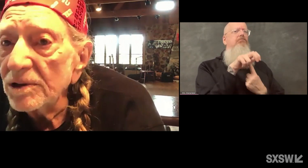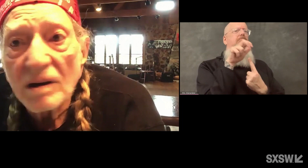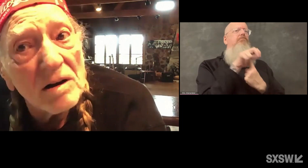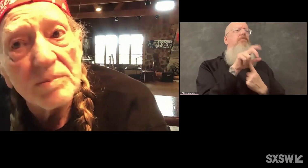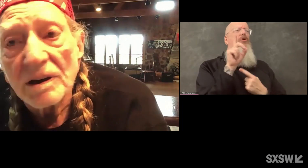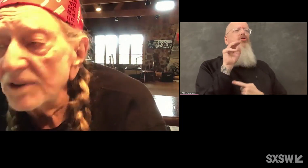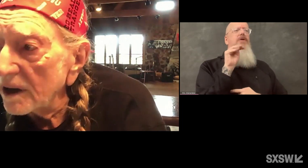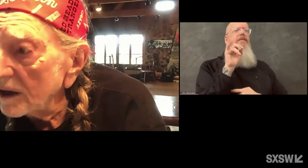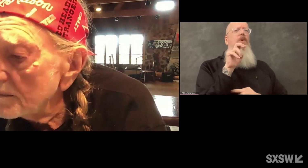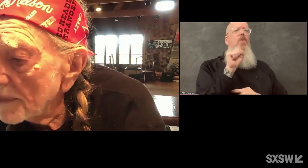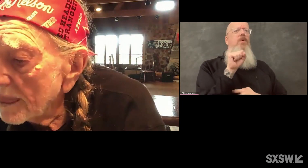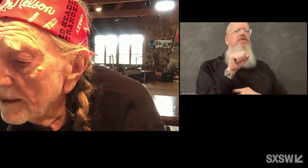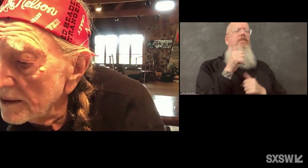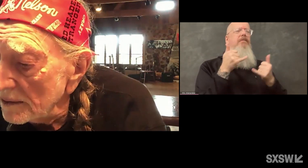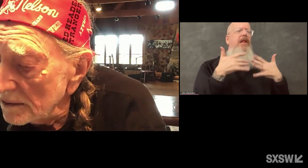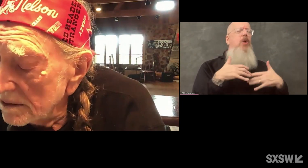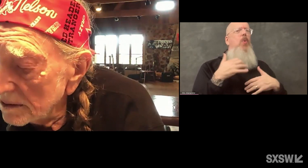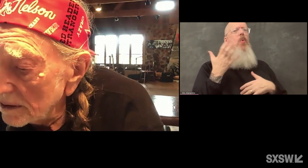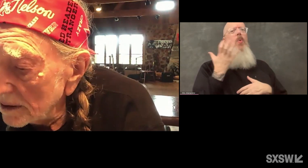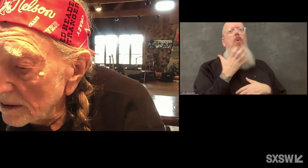he taught me a lot about the game.